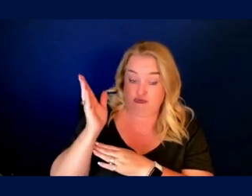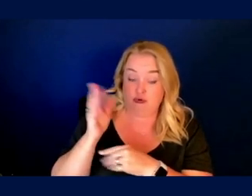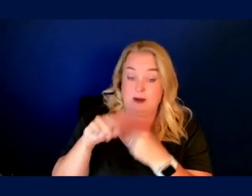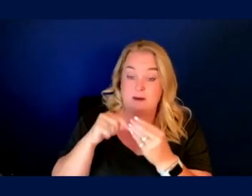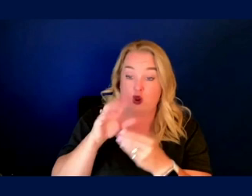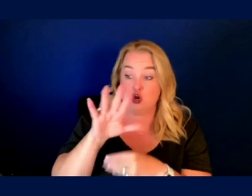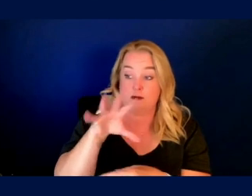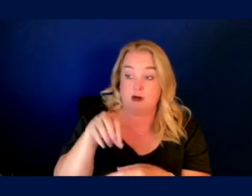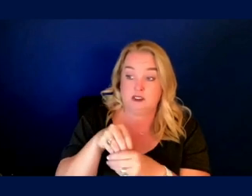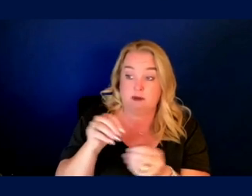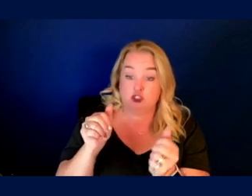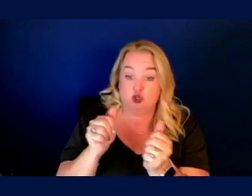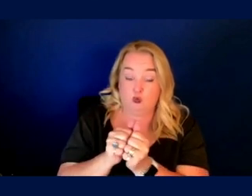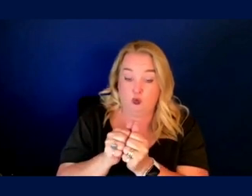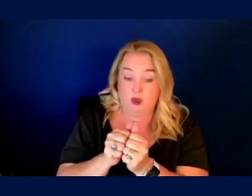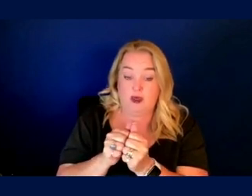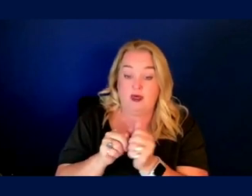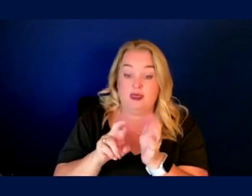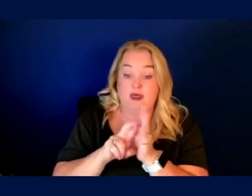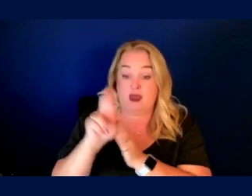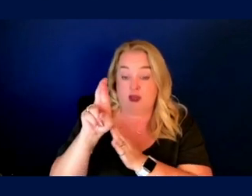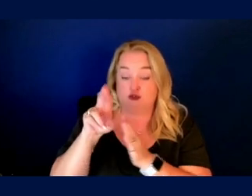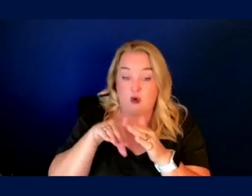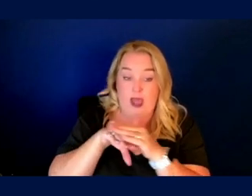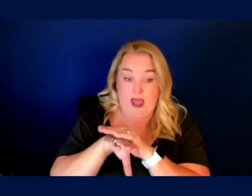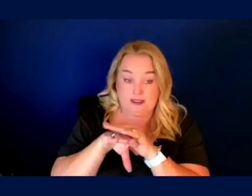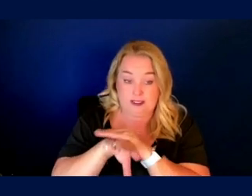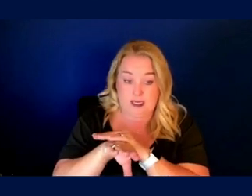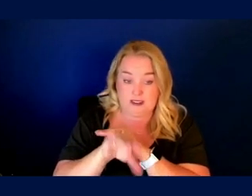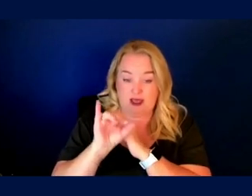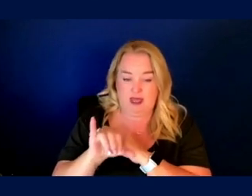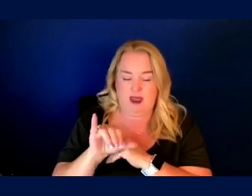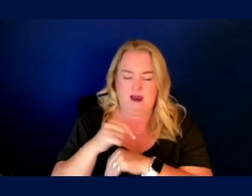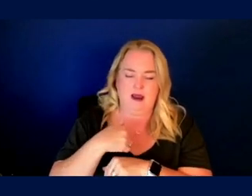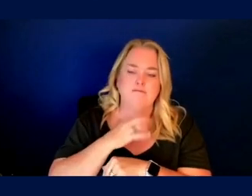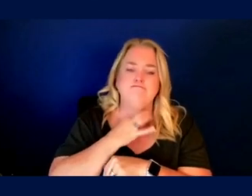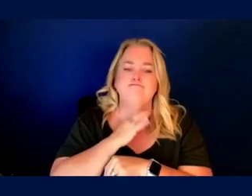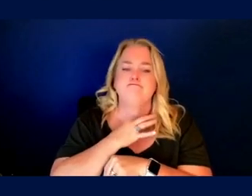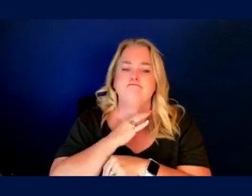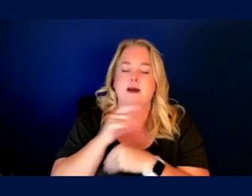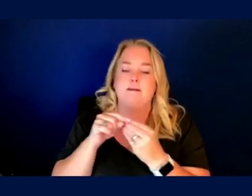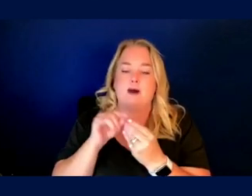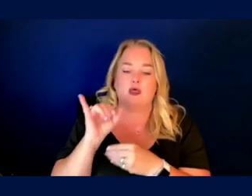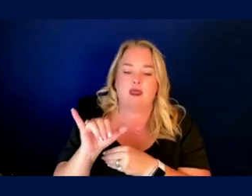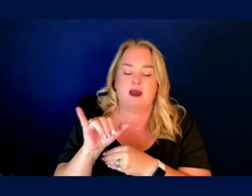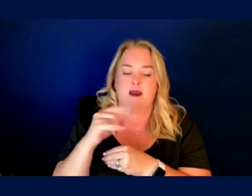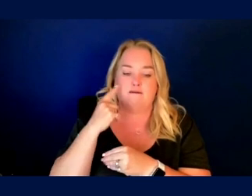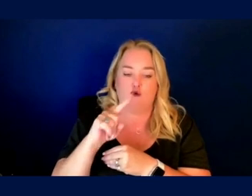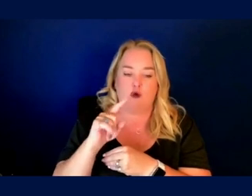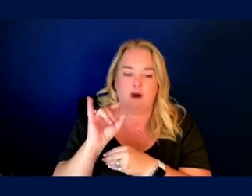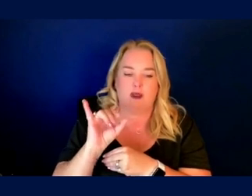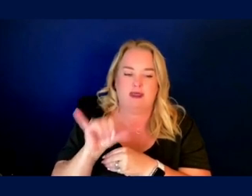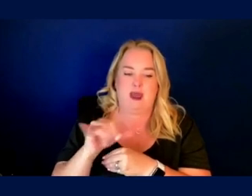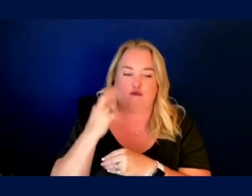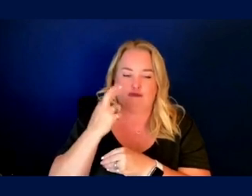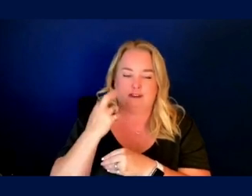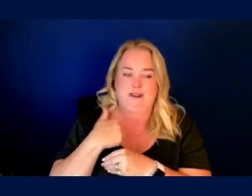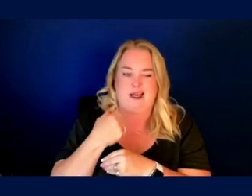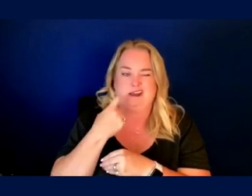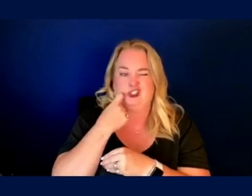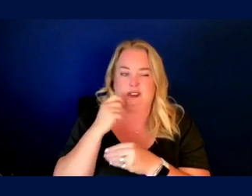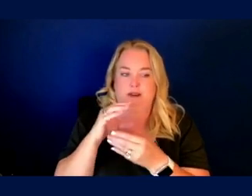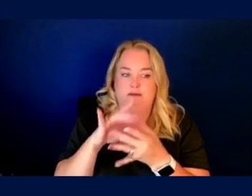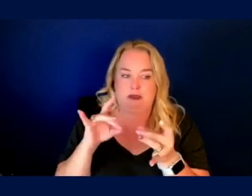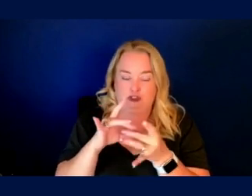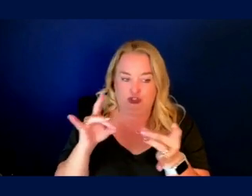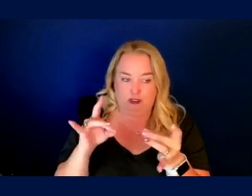in AstroAccess that heightened my interest in this topic for reasons I just noted a few minutes ago, and that